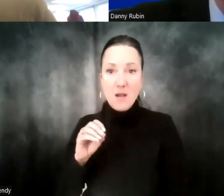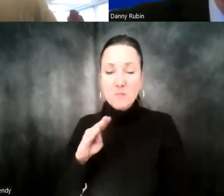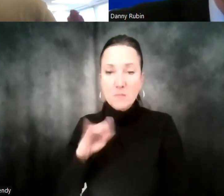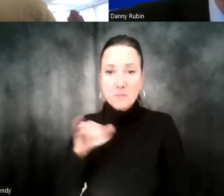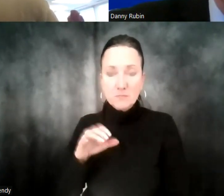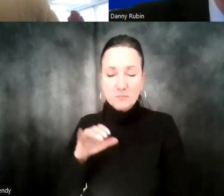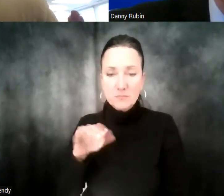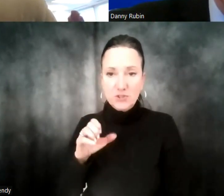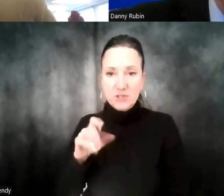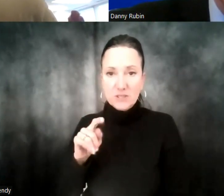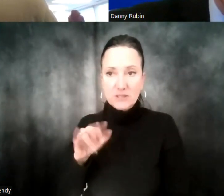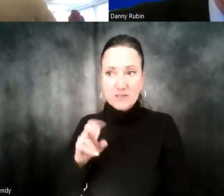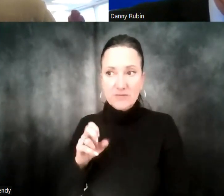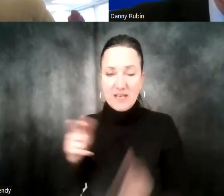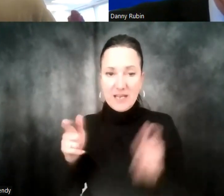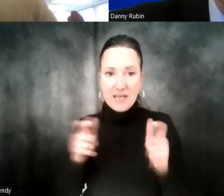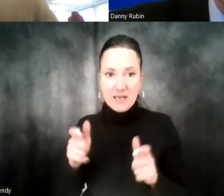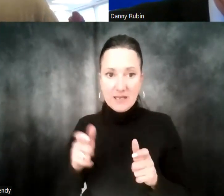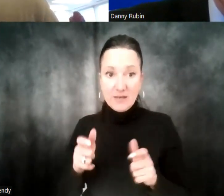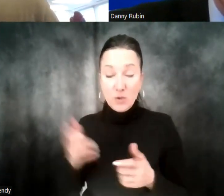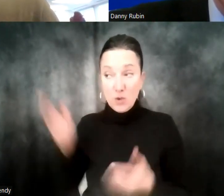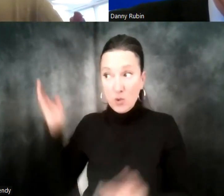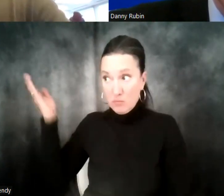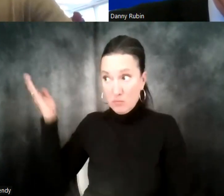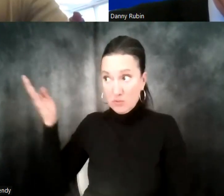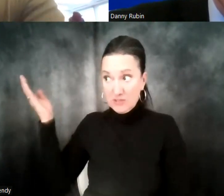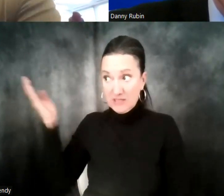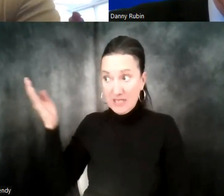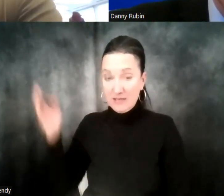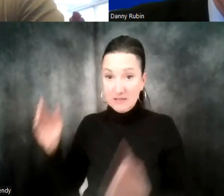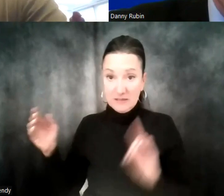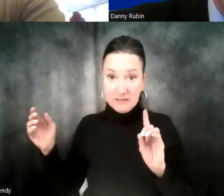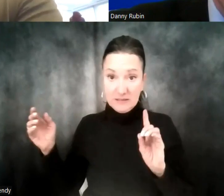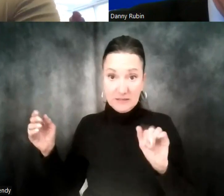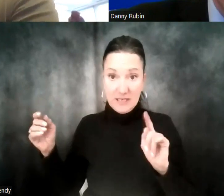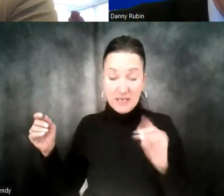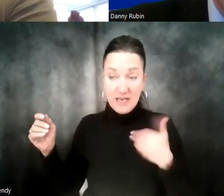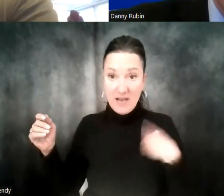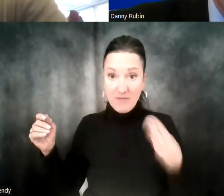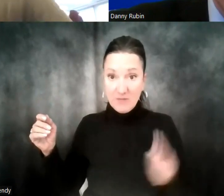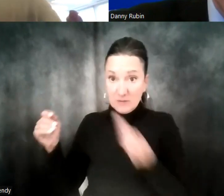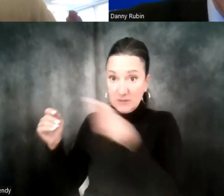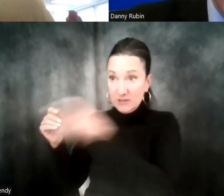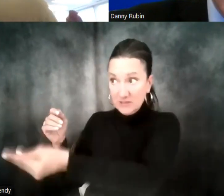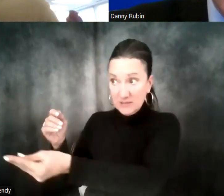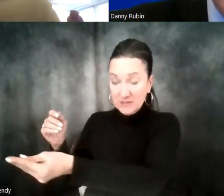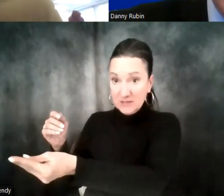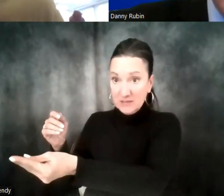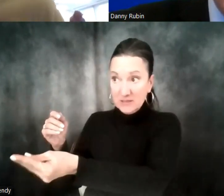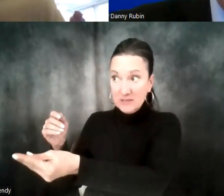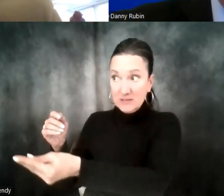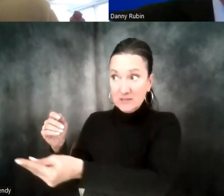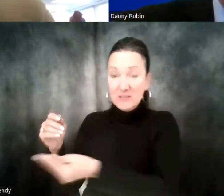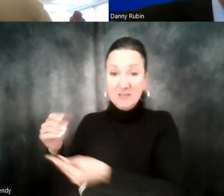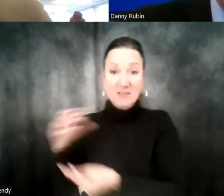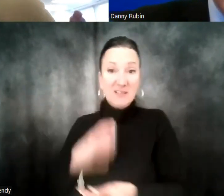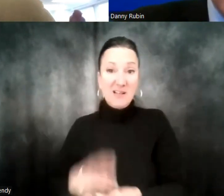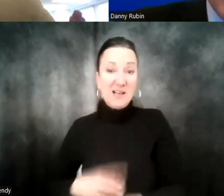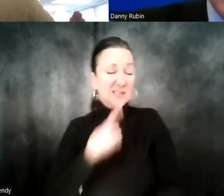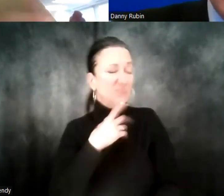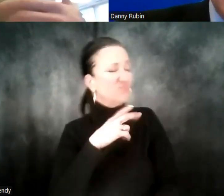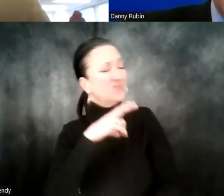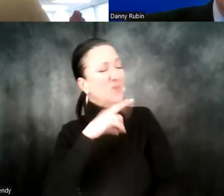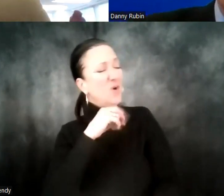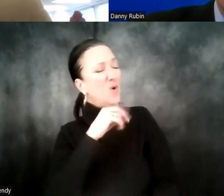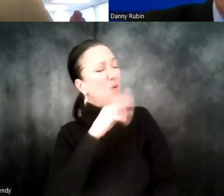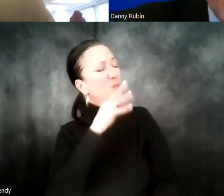is you present to a client, you have the data, and you're trying to make them buy into something. They might say, well, what about this? Or, well,